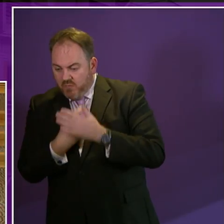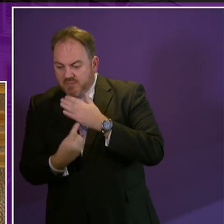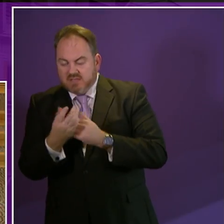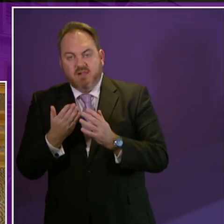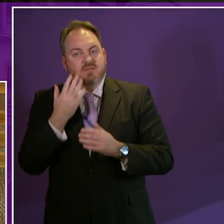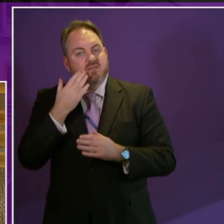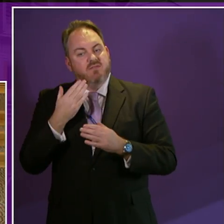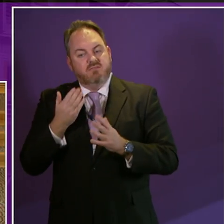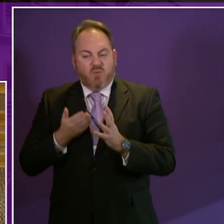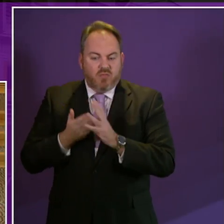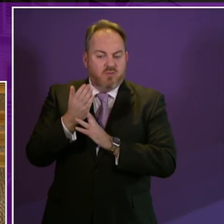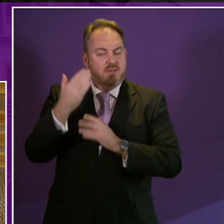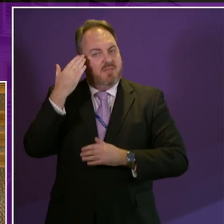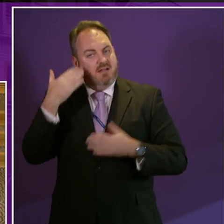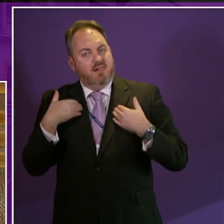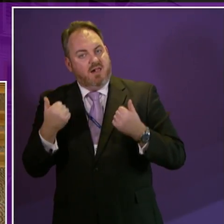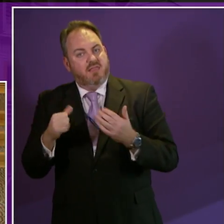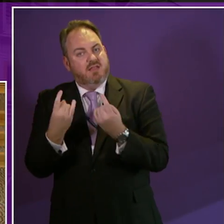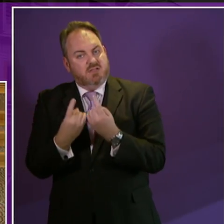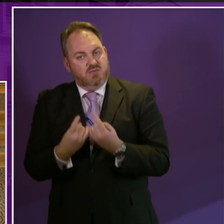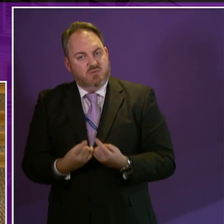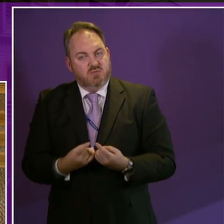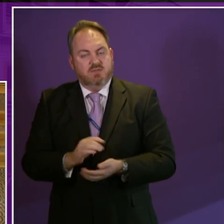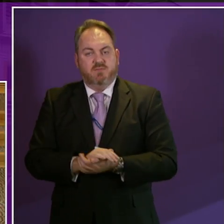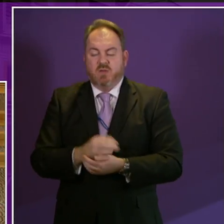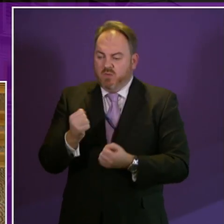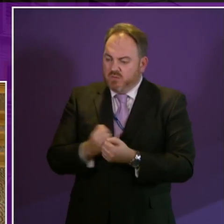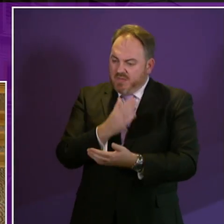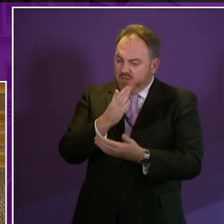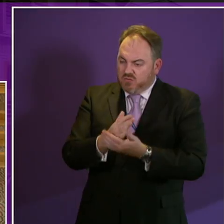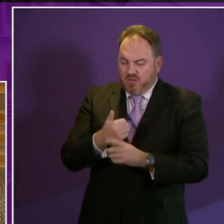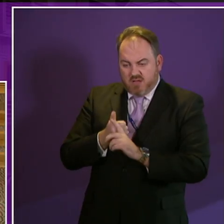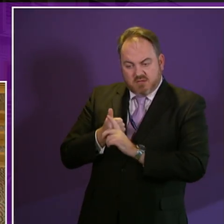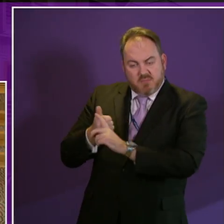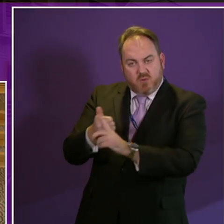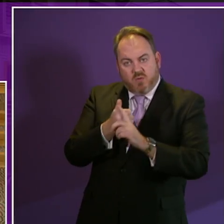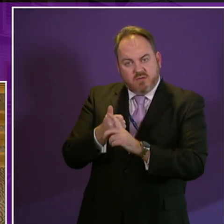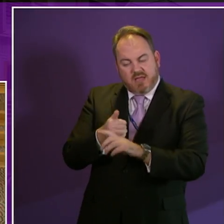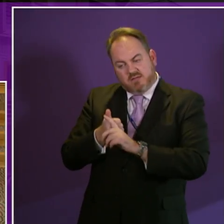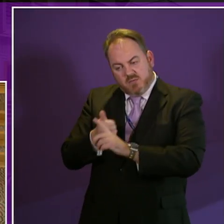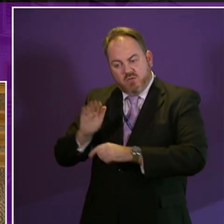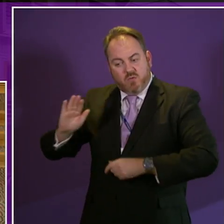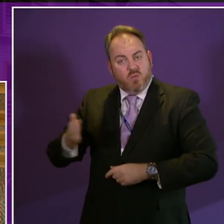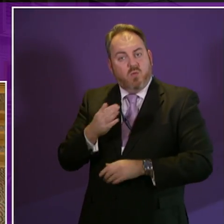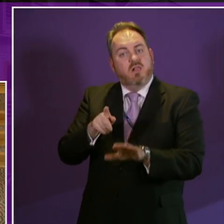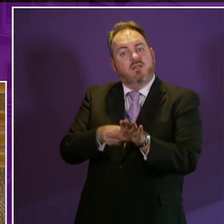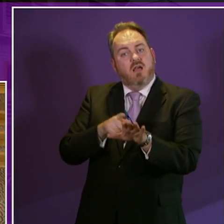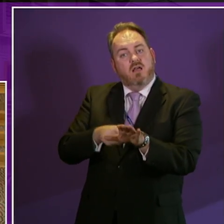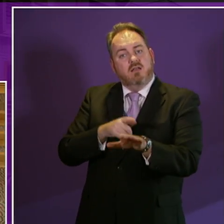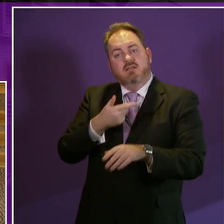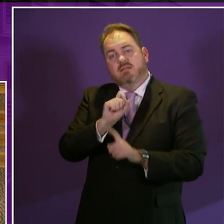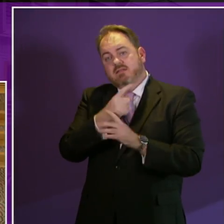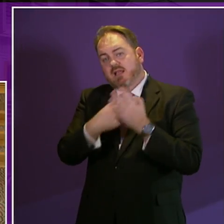improve the best possible provision and support so that all our young people can grow up to meet their full potential